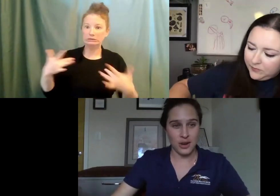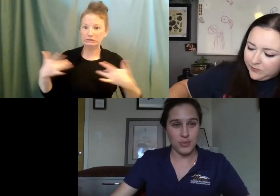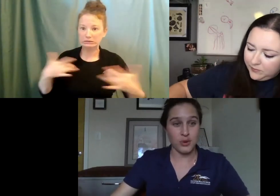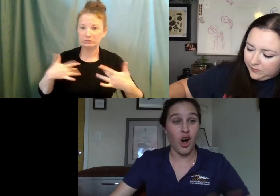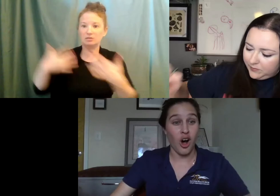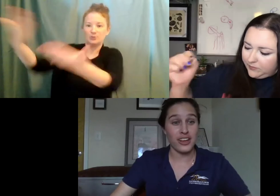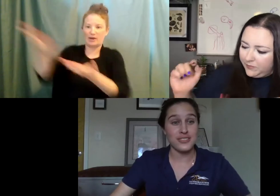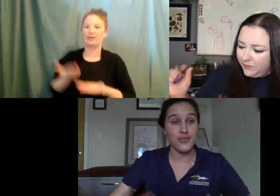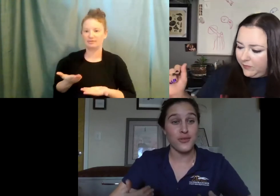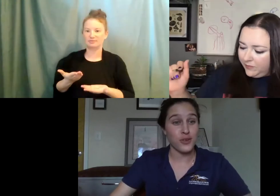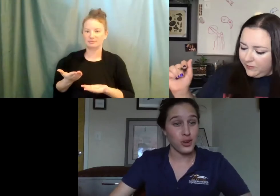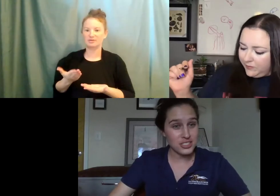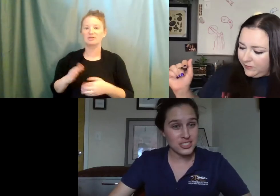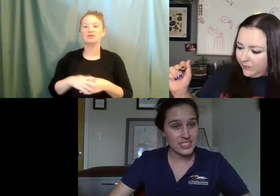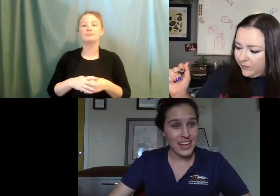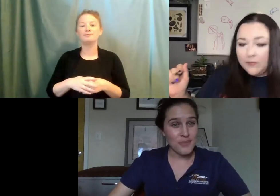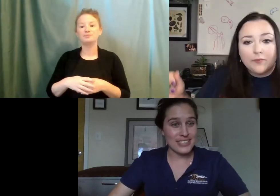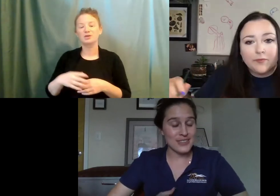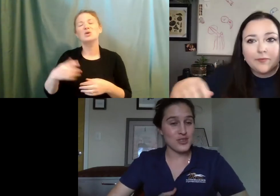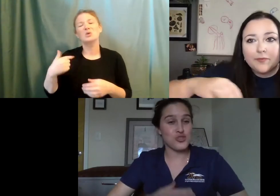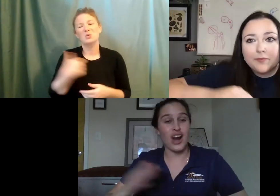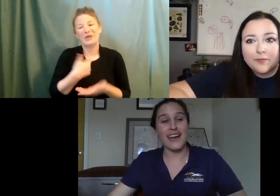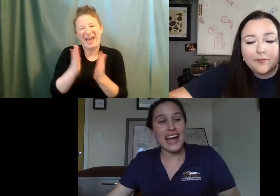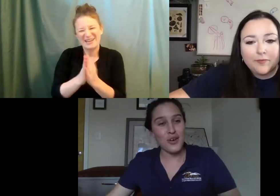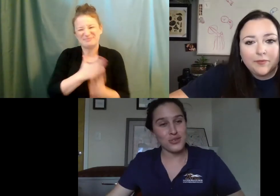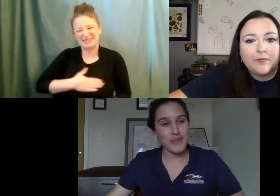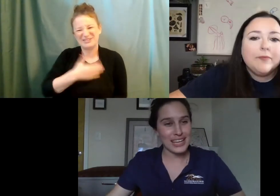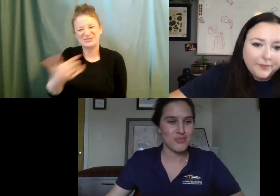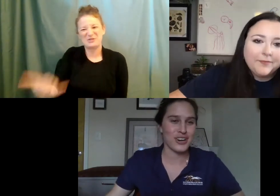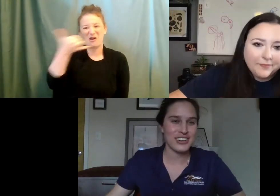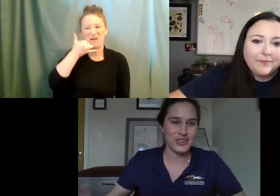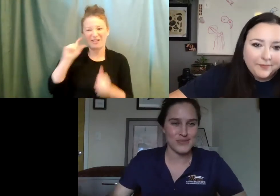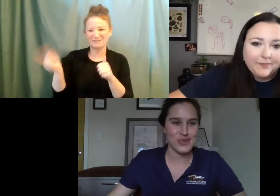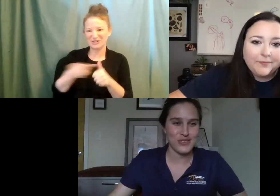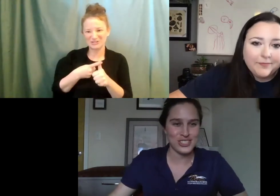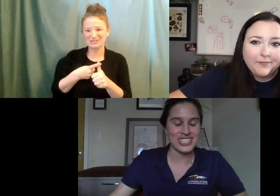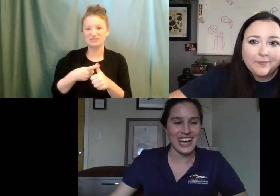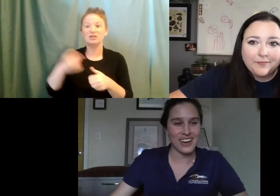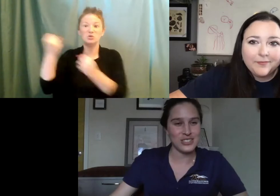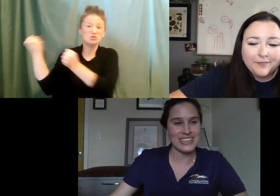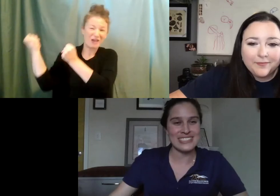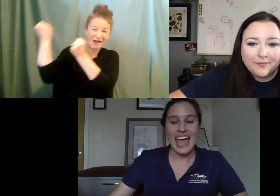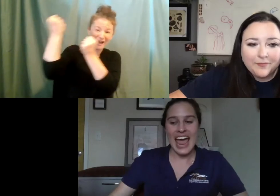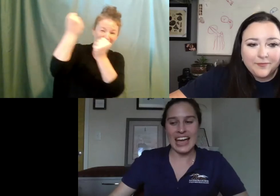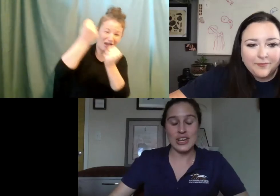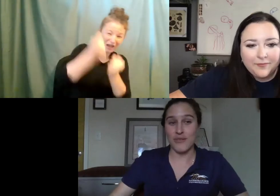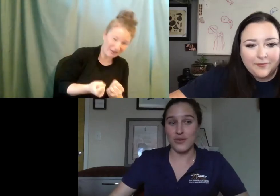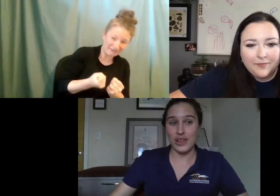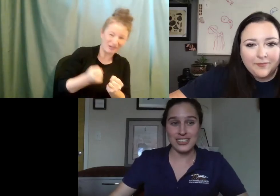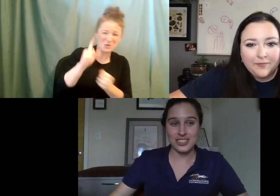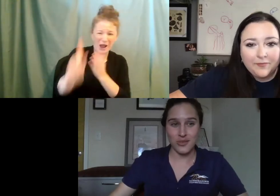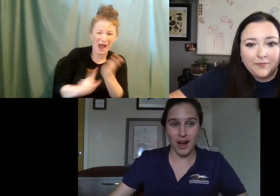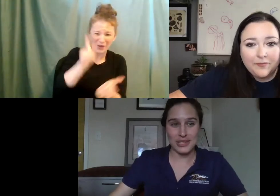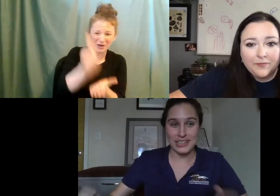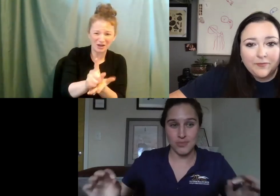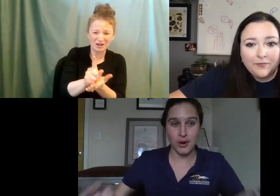try to tell people to call us first because if you drive an hour from Ashburn or from Northern Virginia out to us and you have